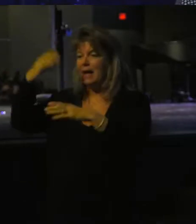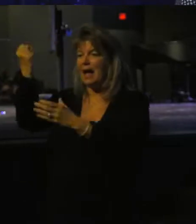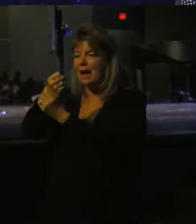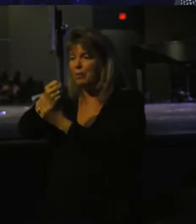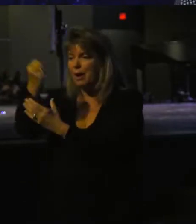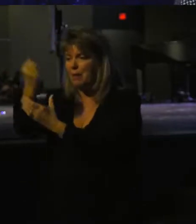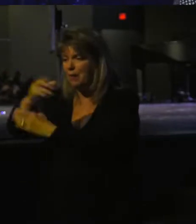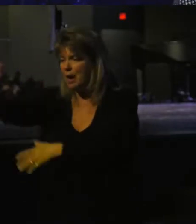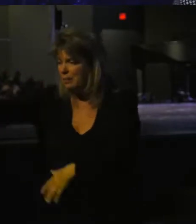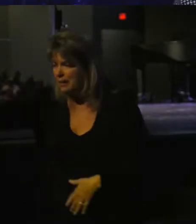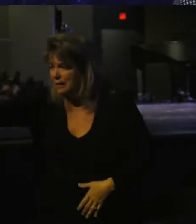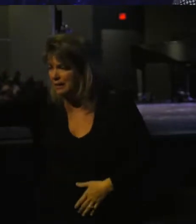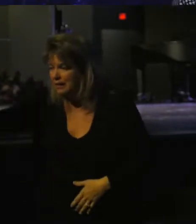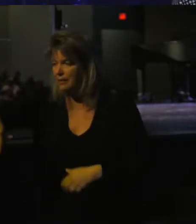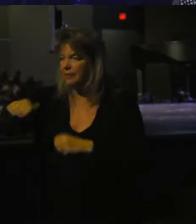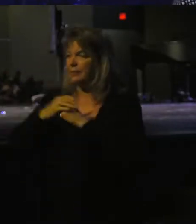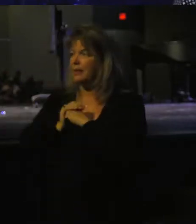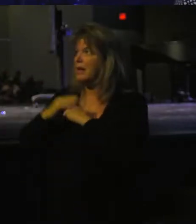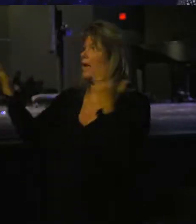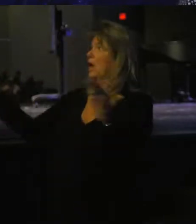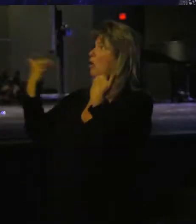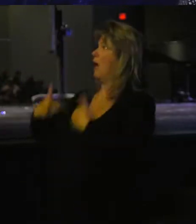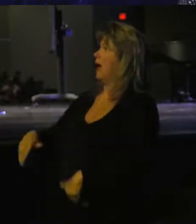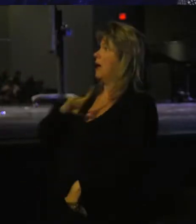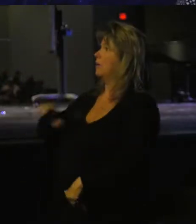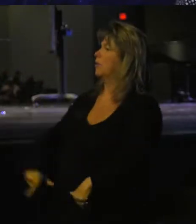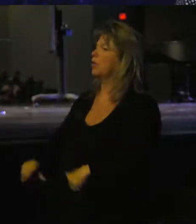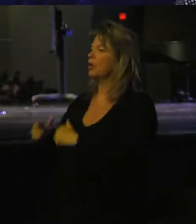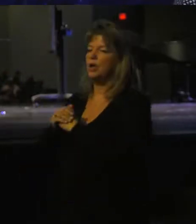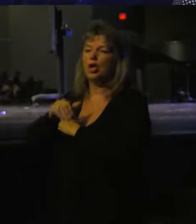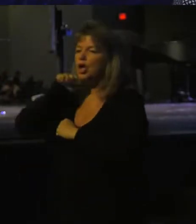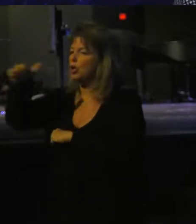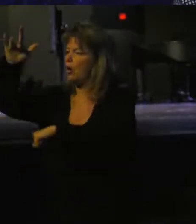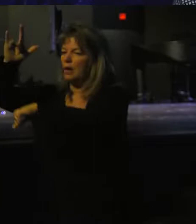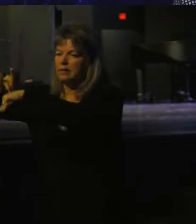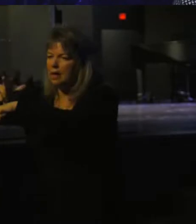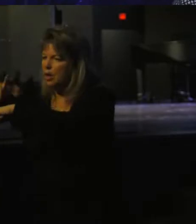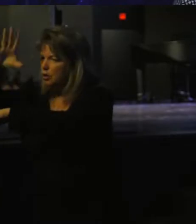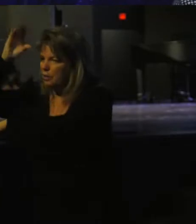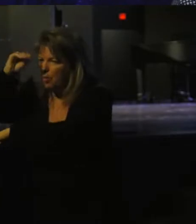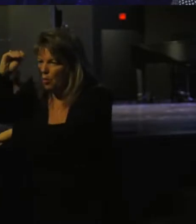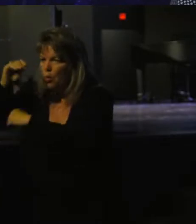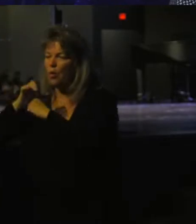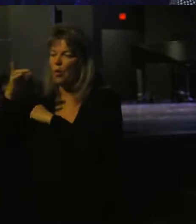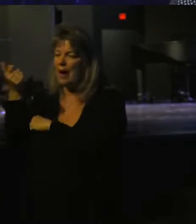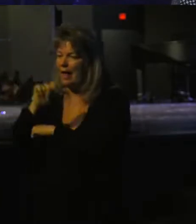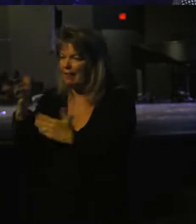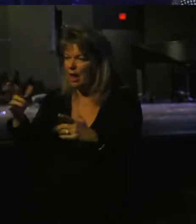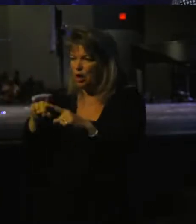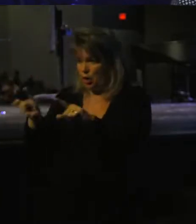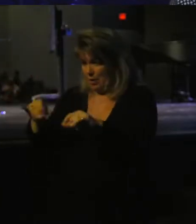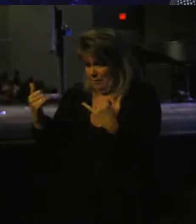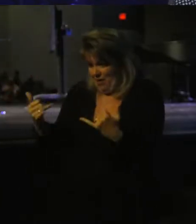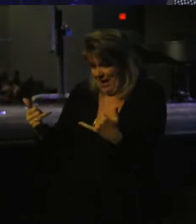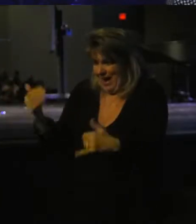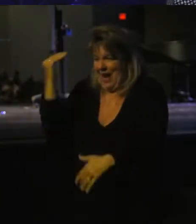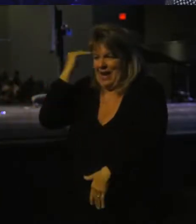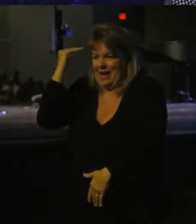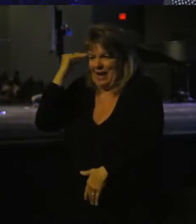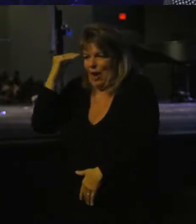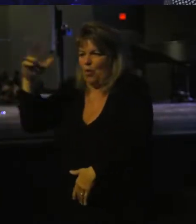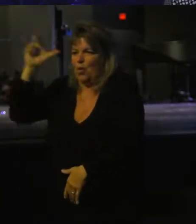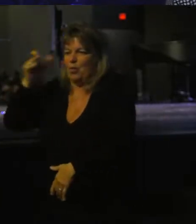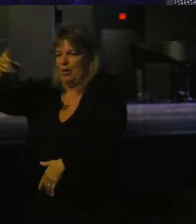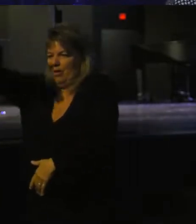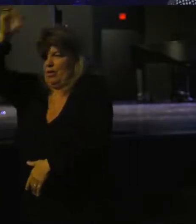Abraham, Abraham. And he said, here I am, Lord. He said, do not lay your hand on the boy or do anything to him, for now I know you